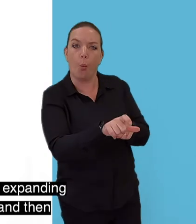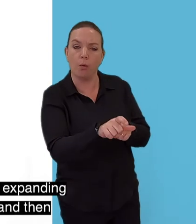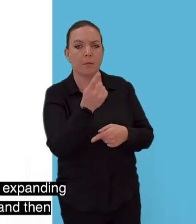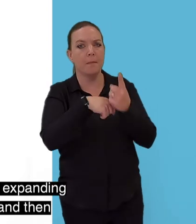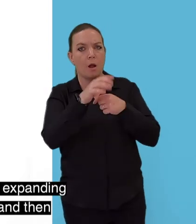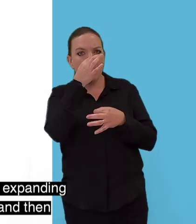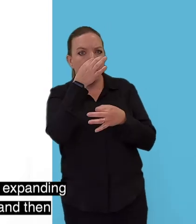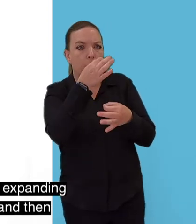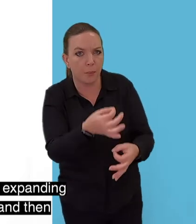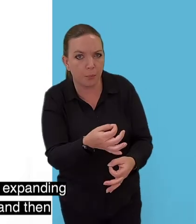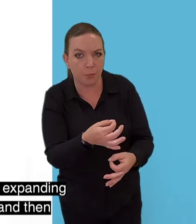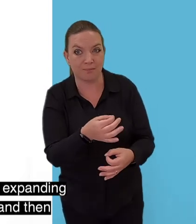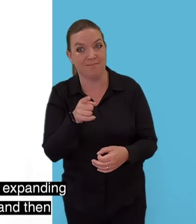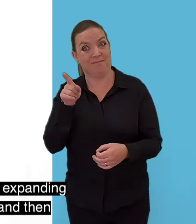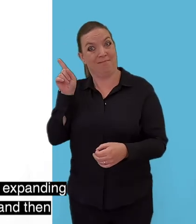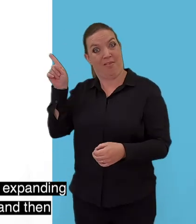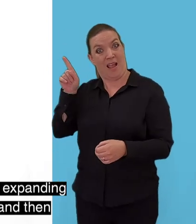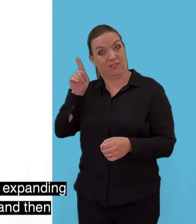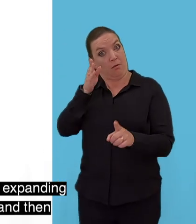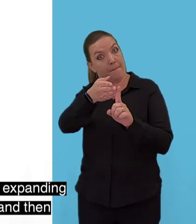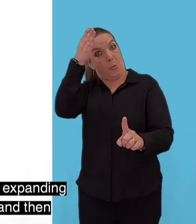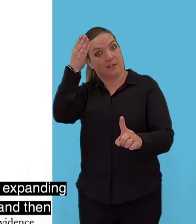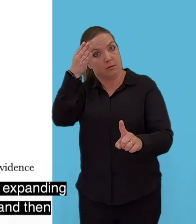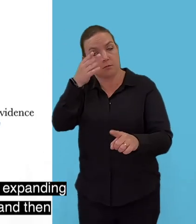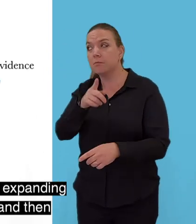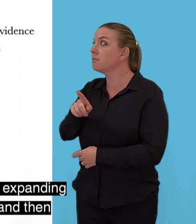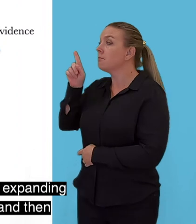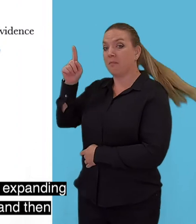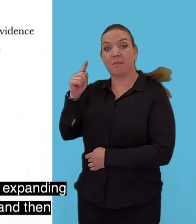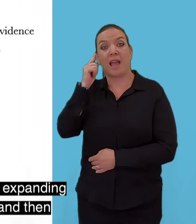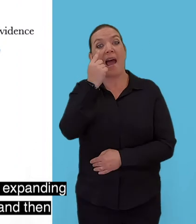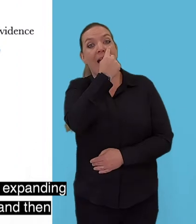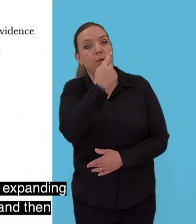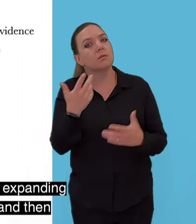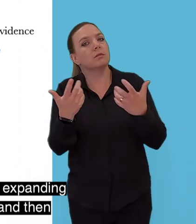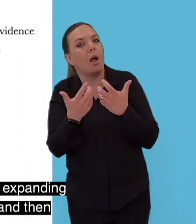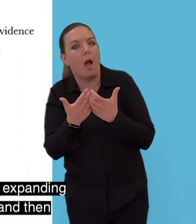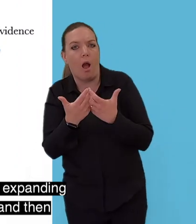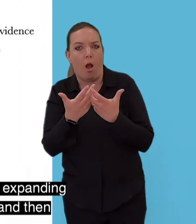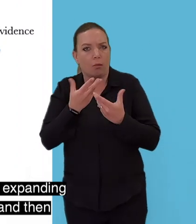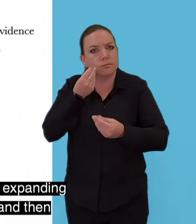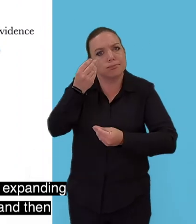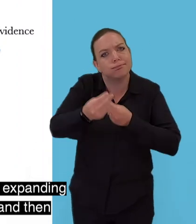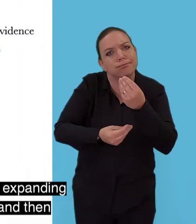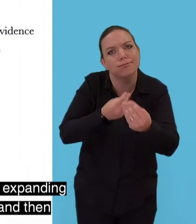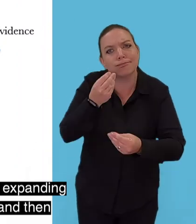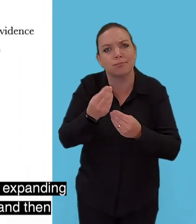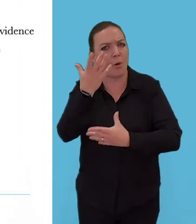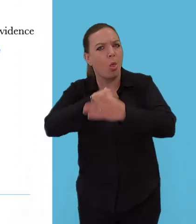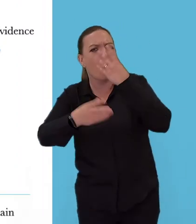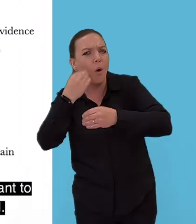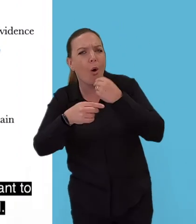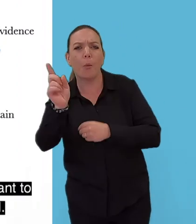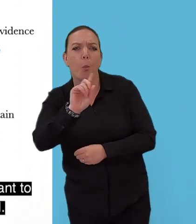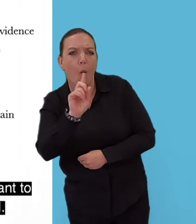That is the point. They give evidence by expanding on what they've been learning about and then